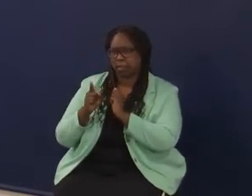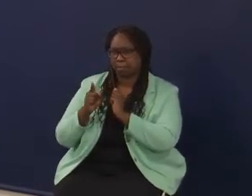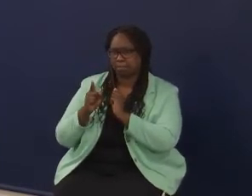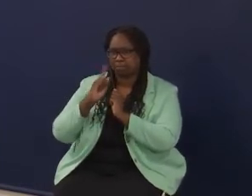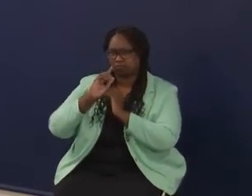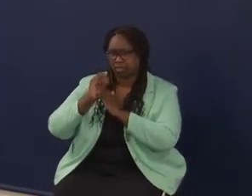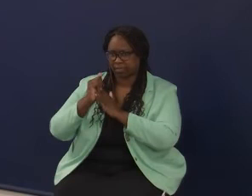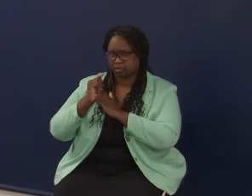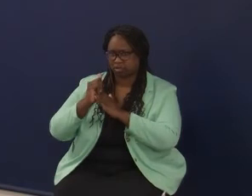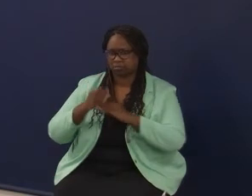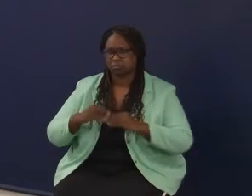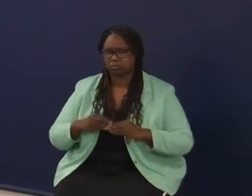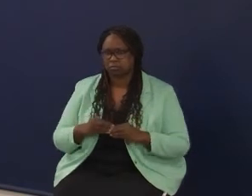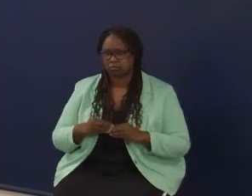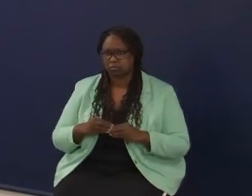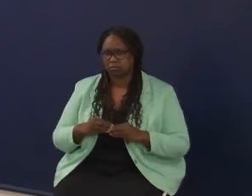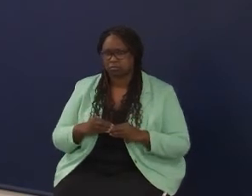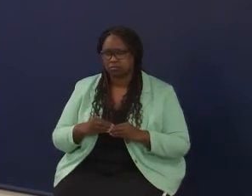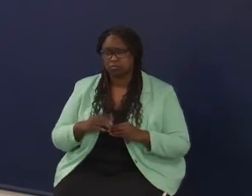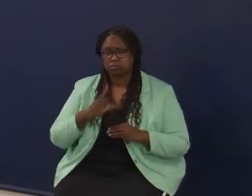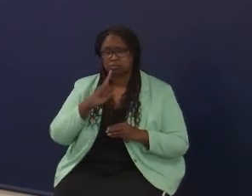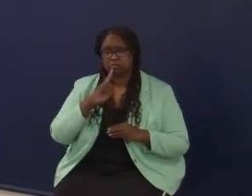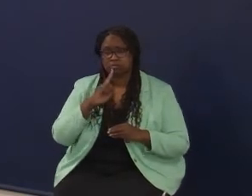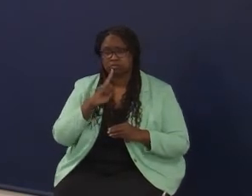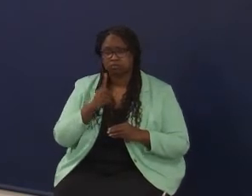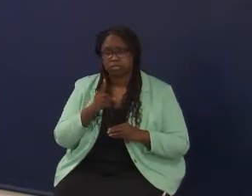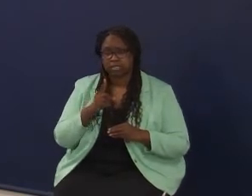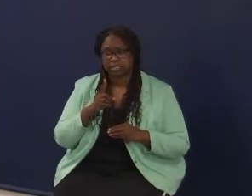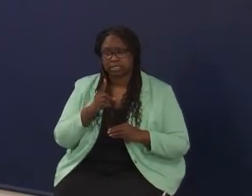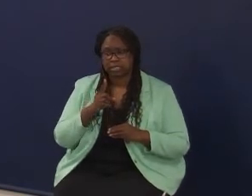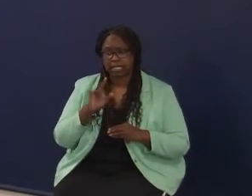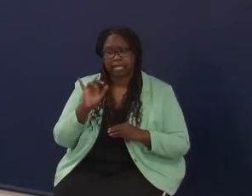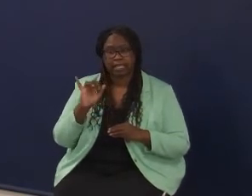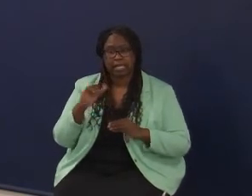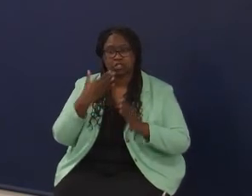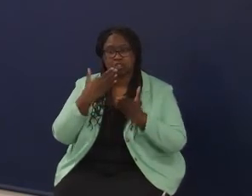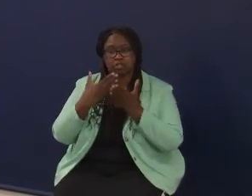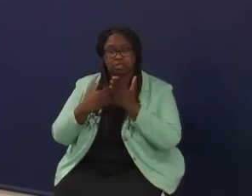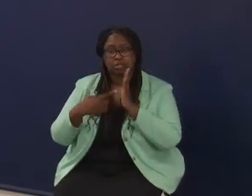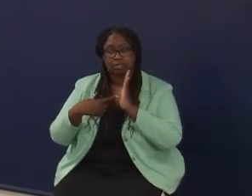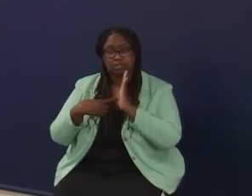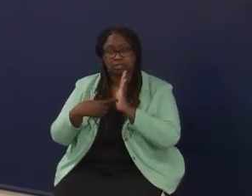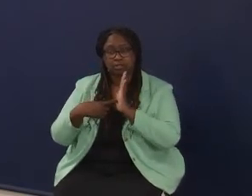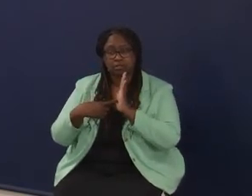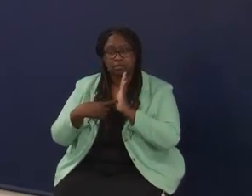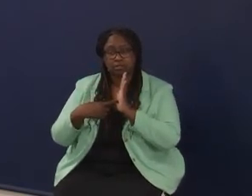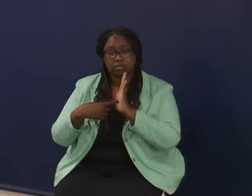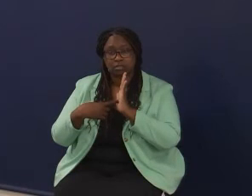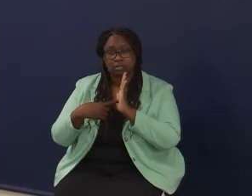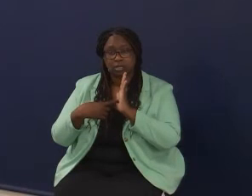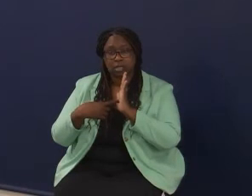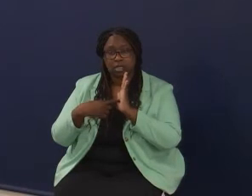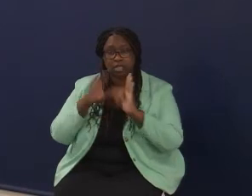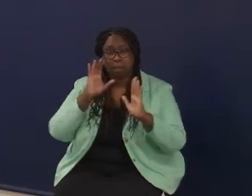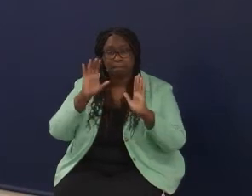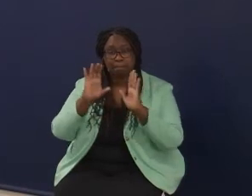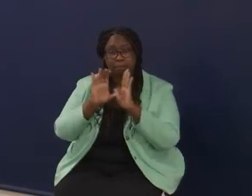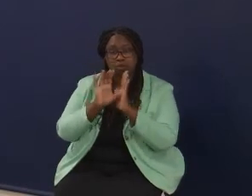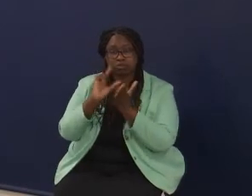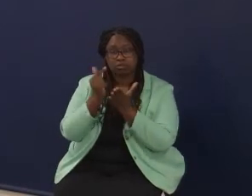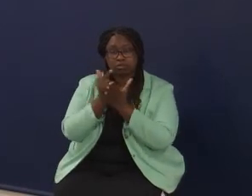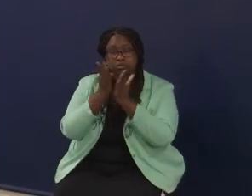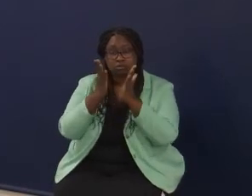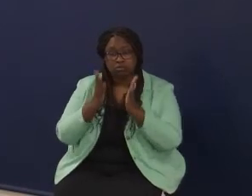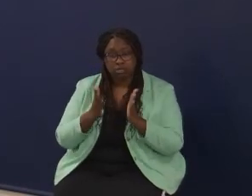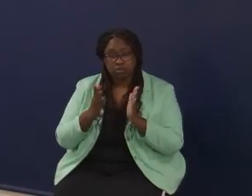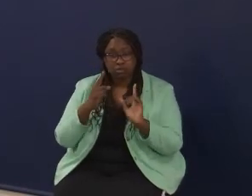And that actually is a really good indicator that a portrait of a graduate is almost always